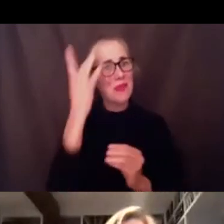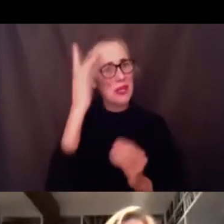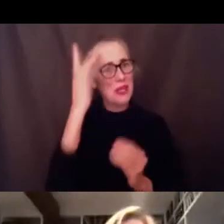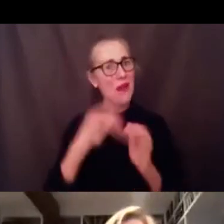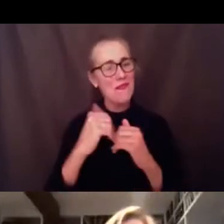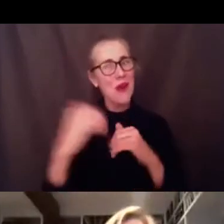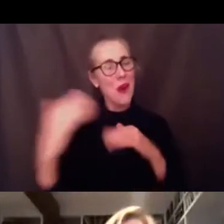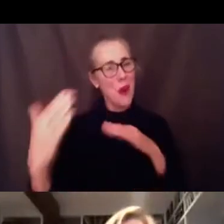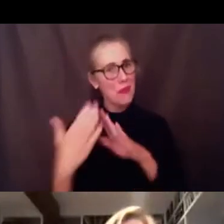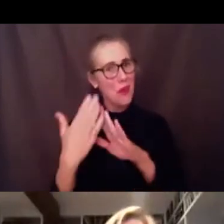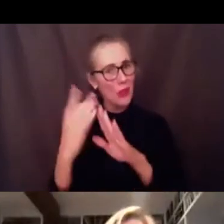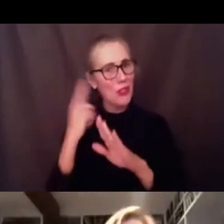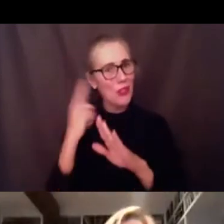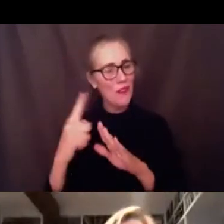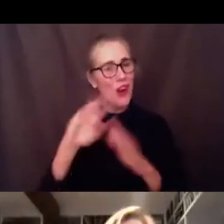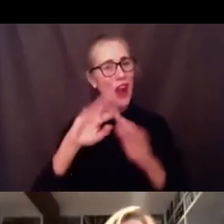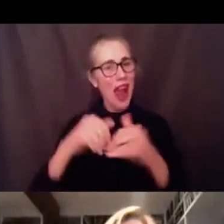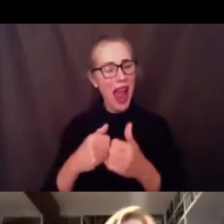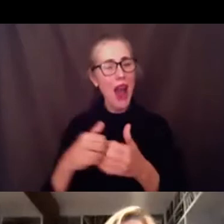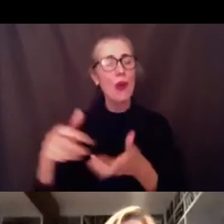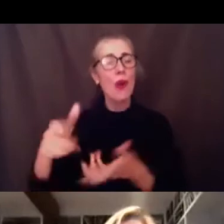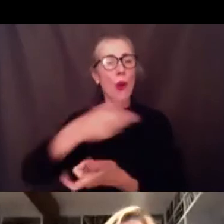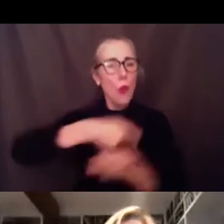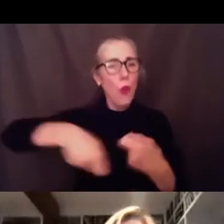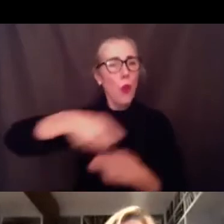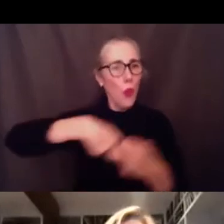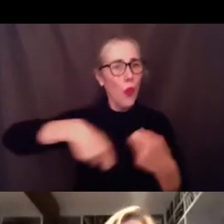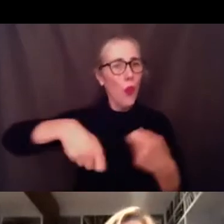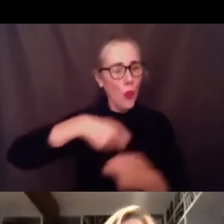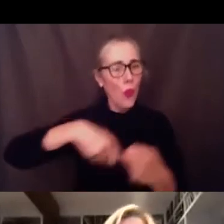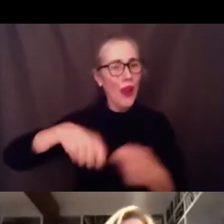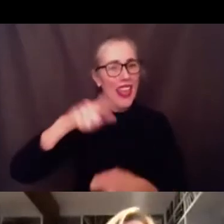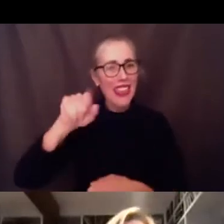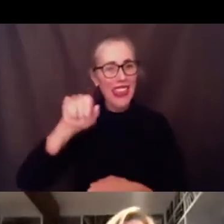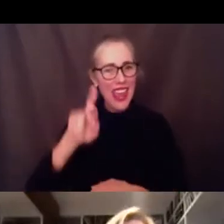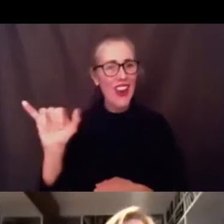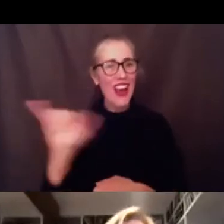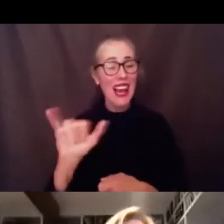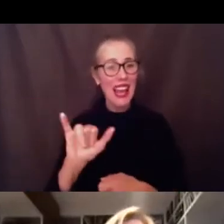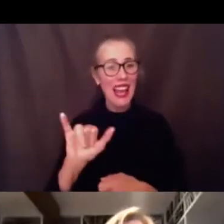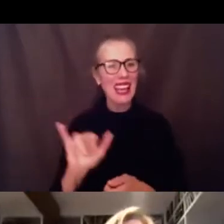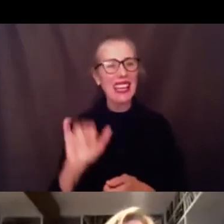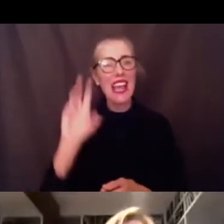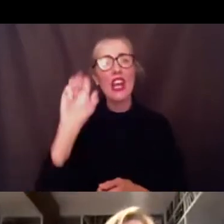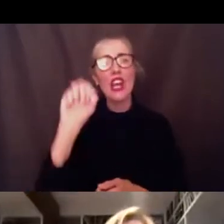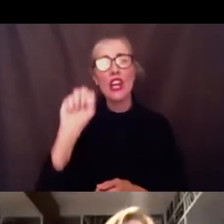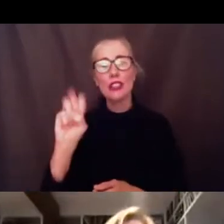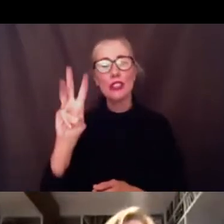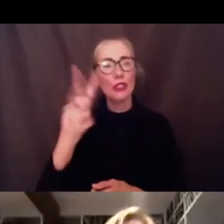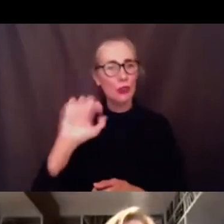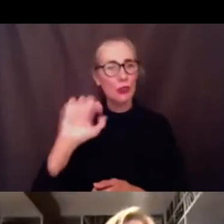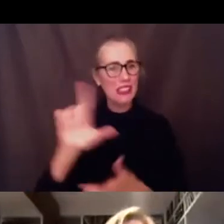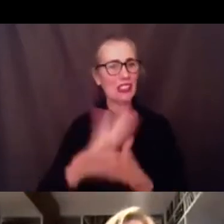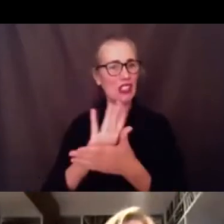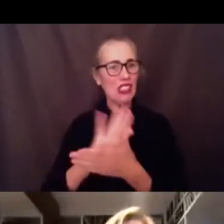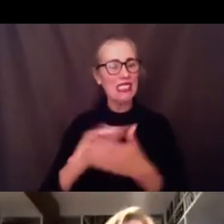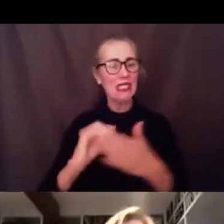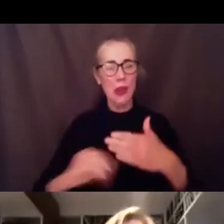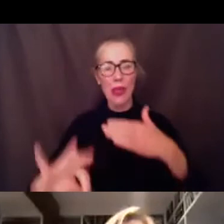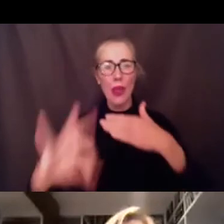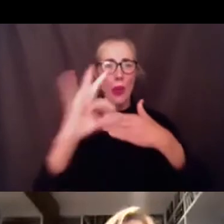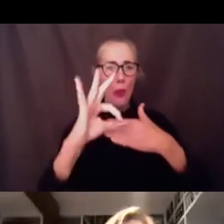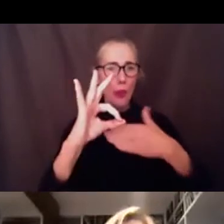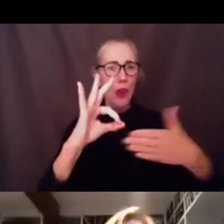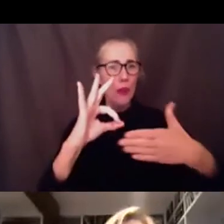this idea ventilation but this the swiss cheese right this layering of supports and and things that we can do is